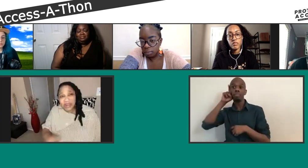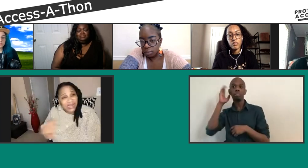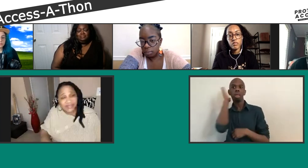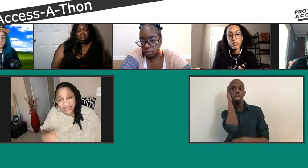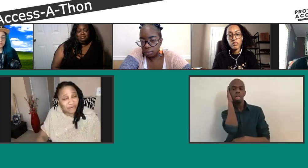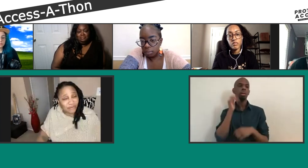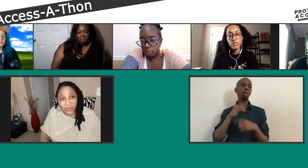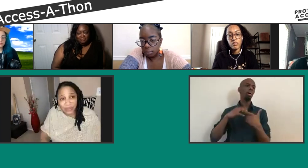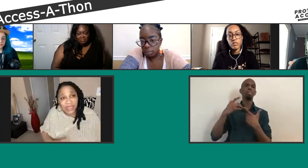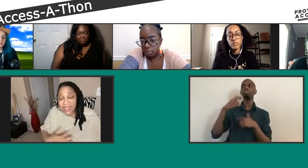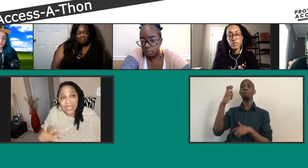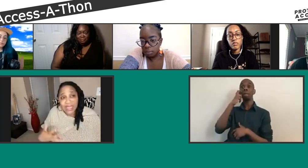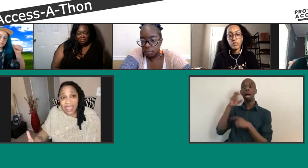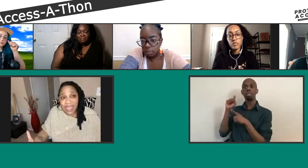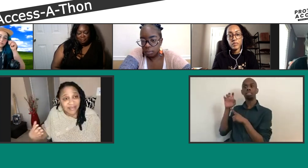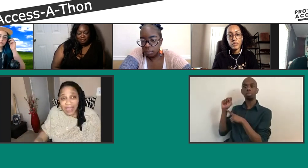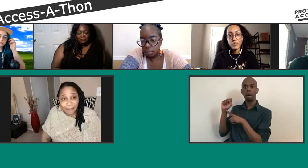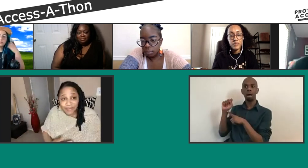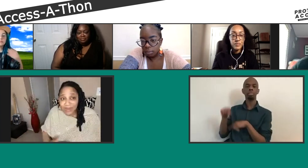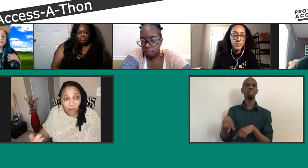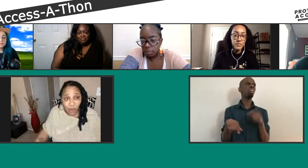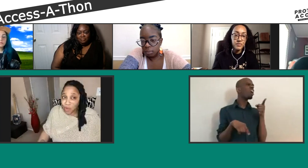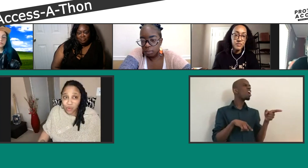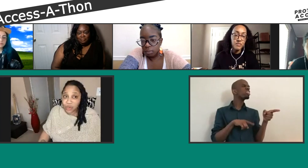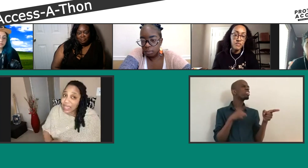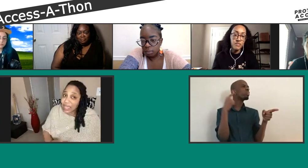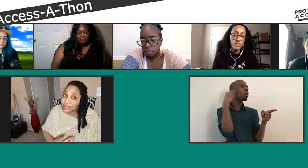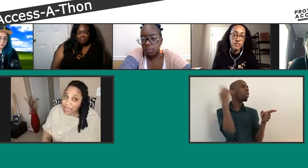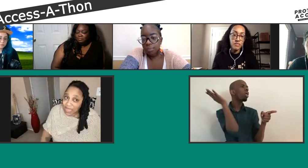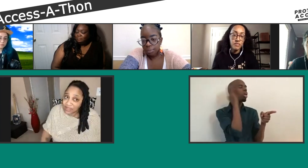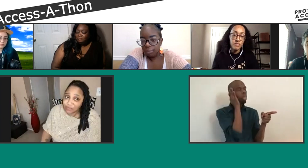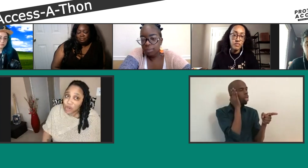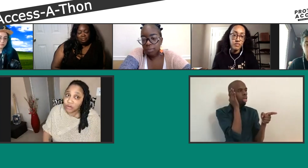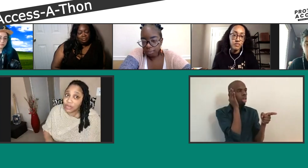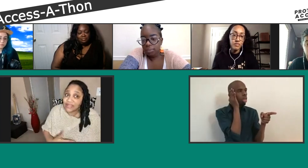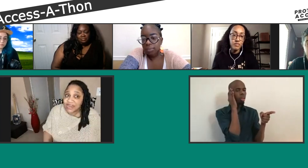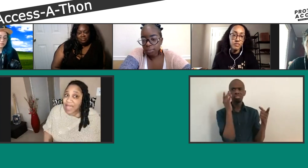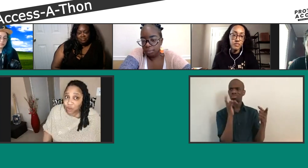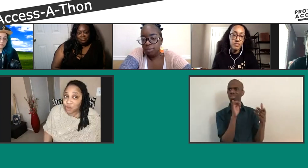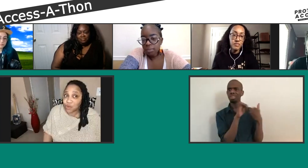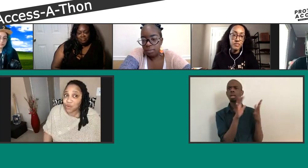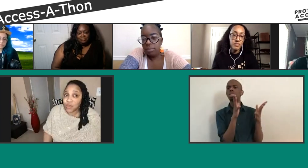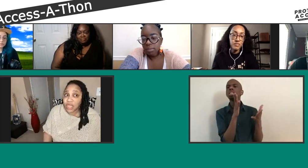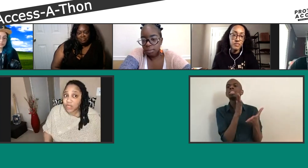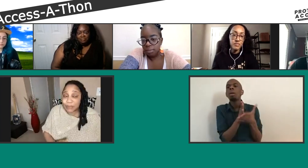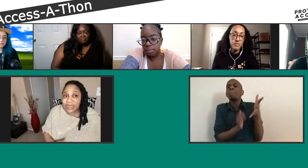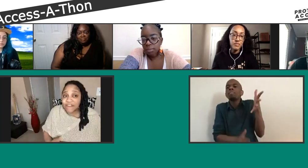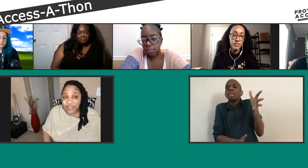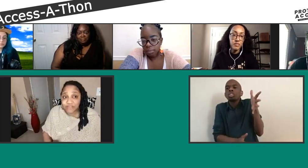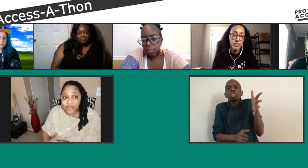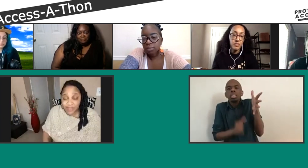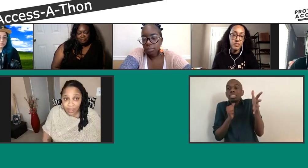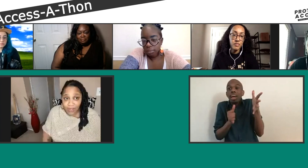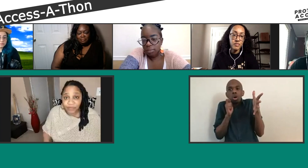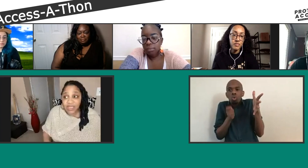All of that stuff. We, it has to stop. It's not cool. Like, that ass, bro, it's not cool. You're being